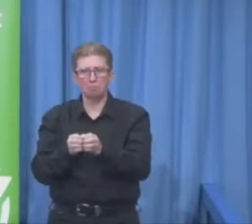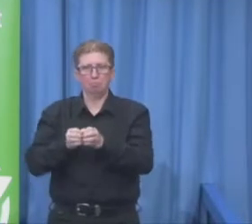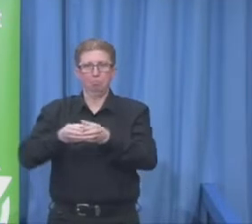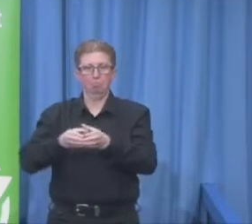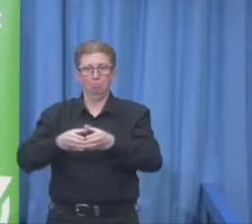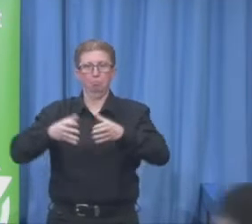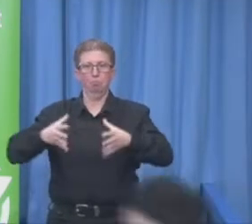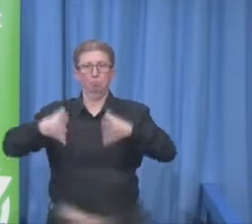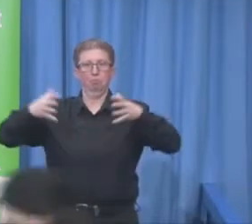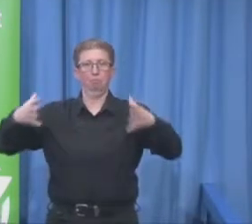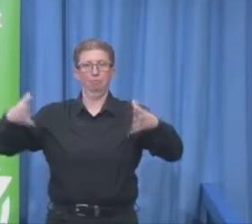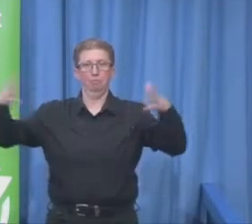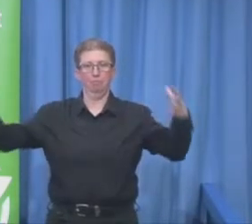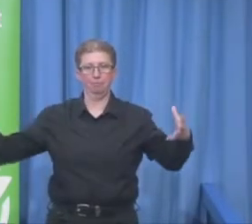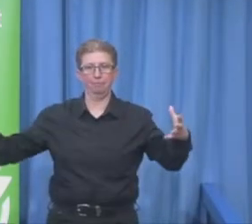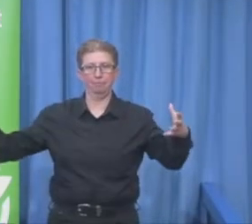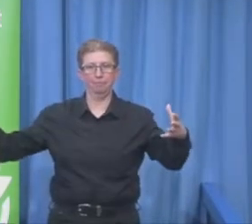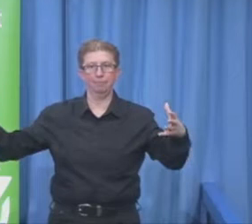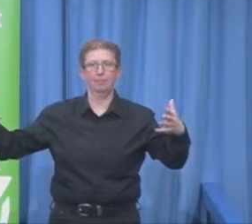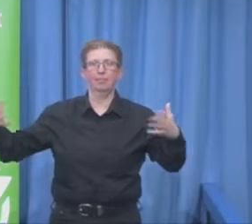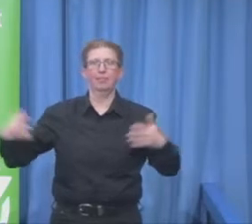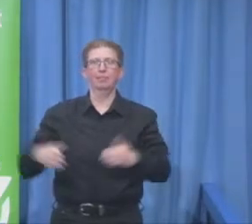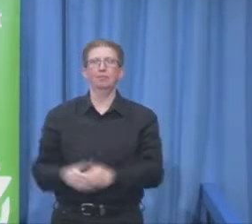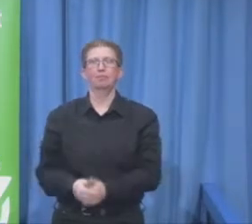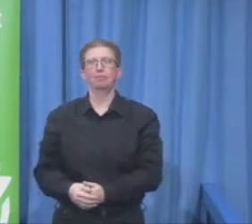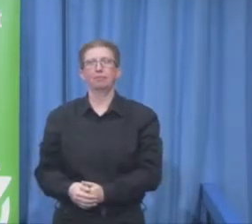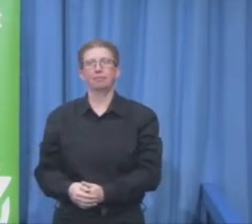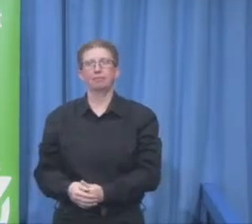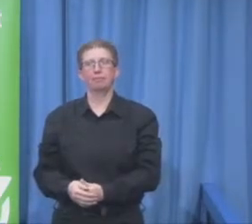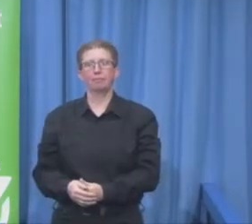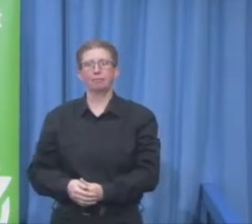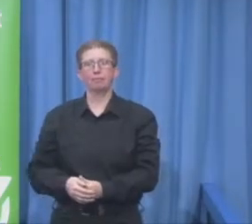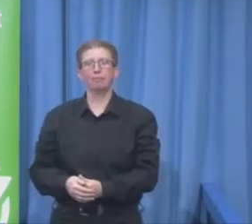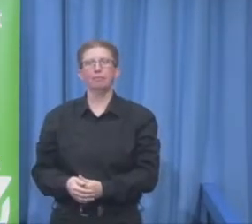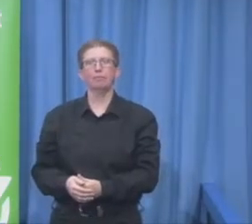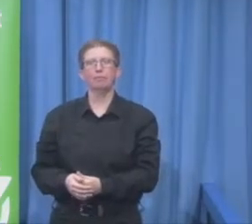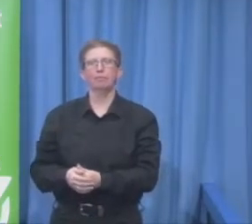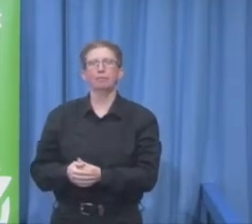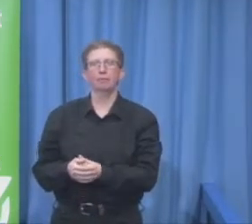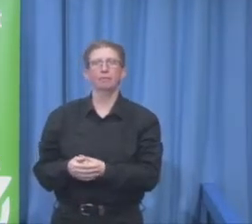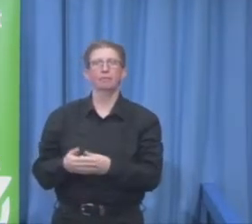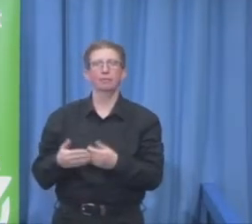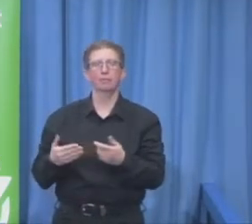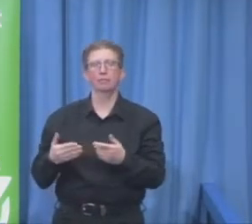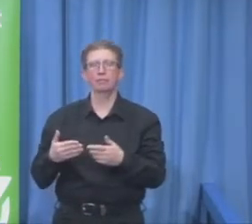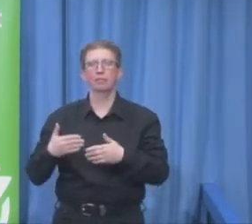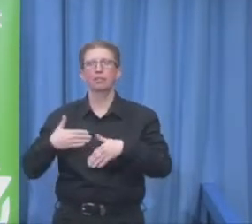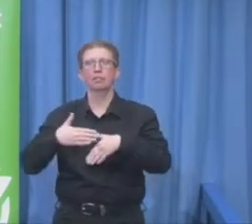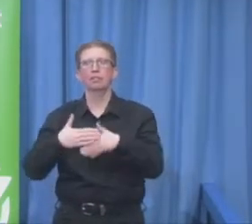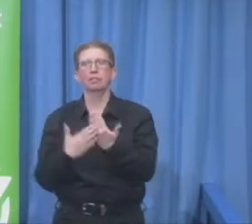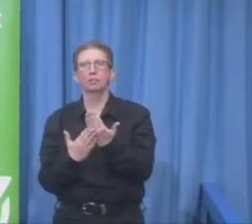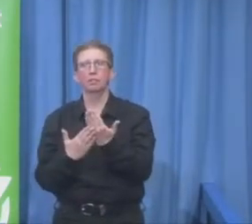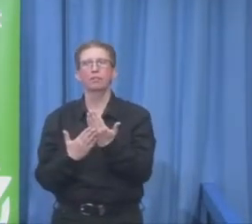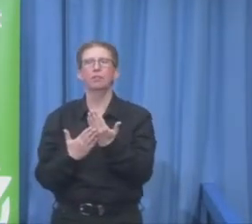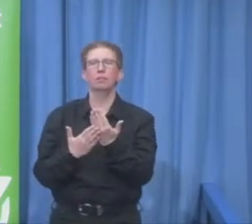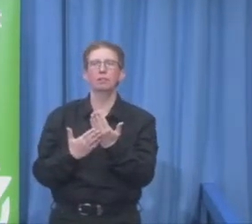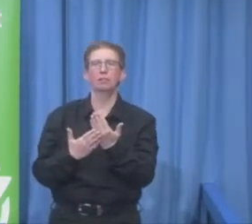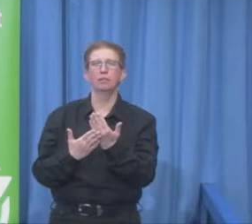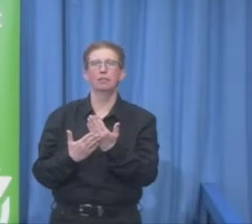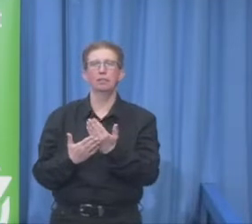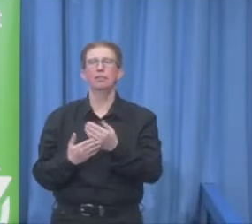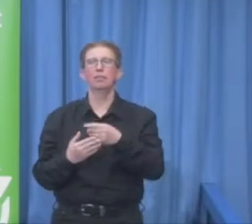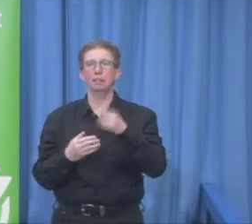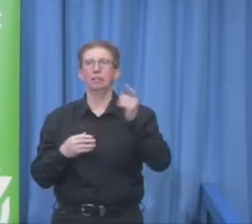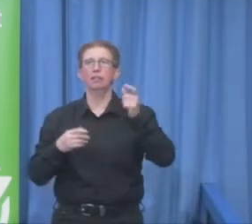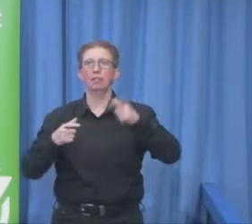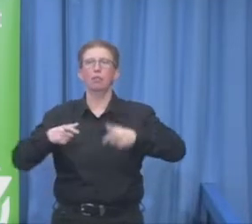Japan. So a round of applause please to Amelie who is our Tokyo correspondent for the Xero Project. Round of